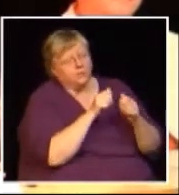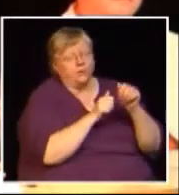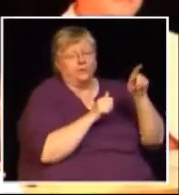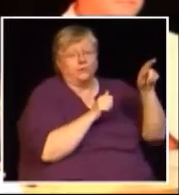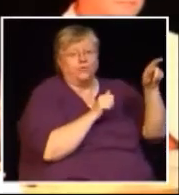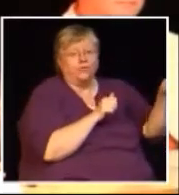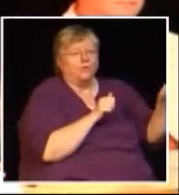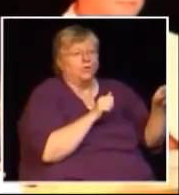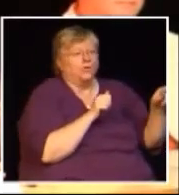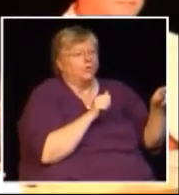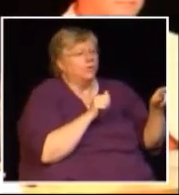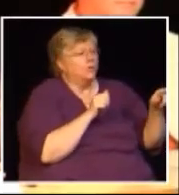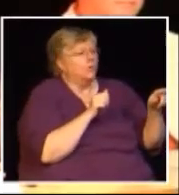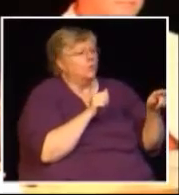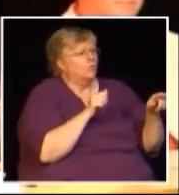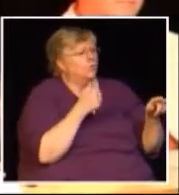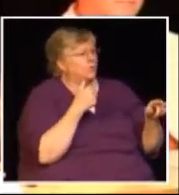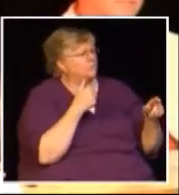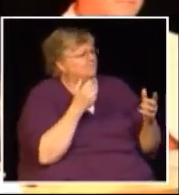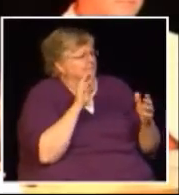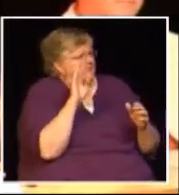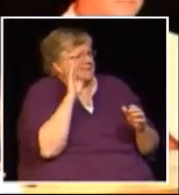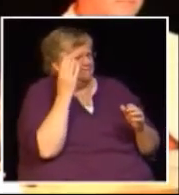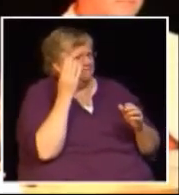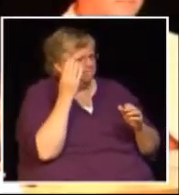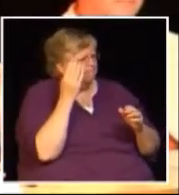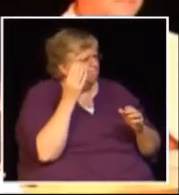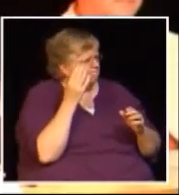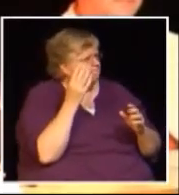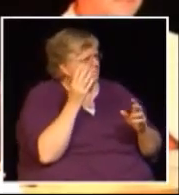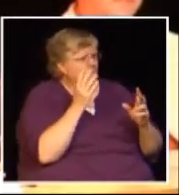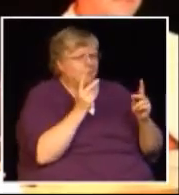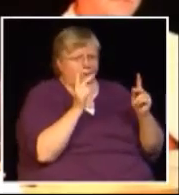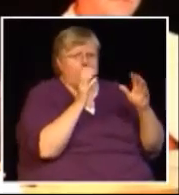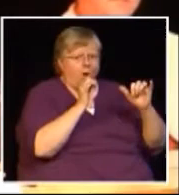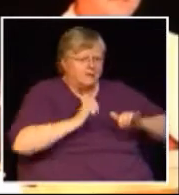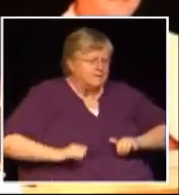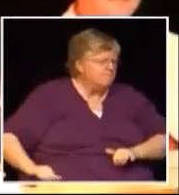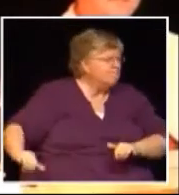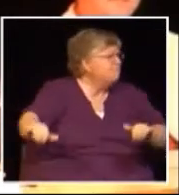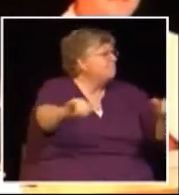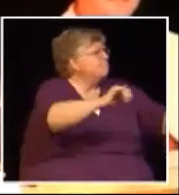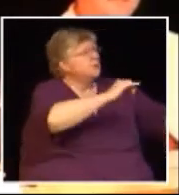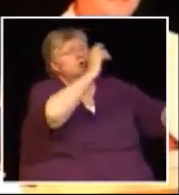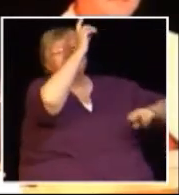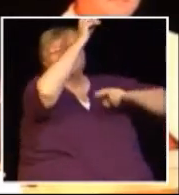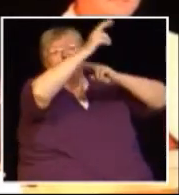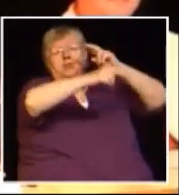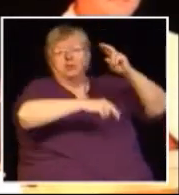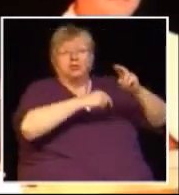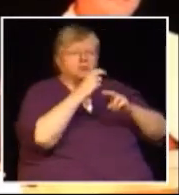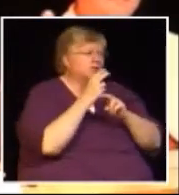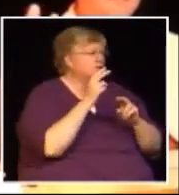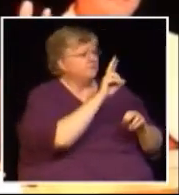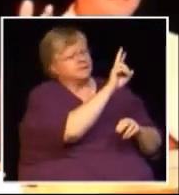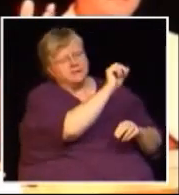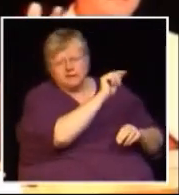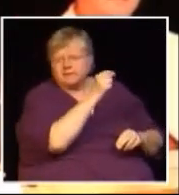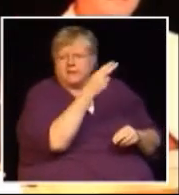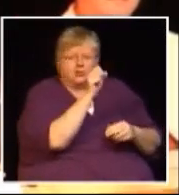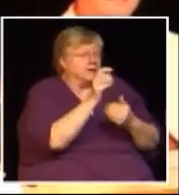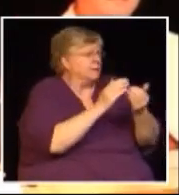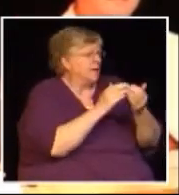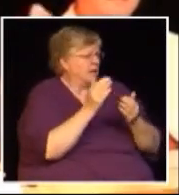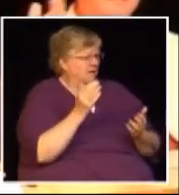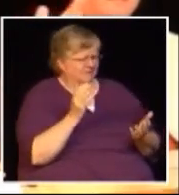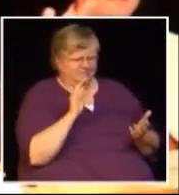obviously there's a move of foot to make this universal I mentioned that before I think there are